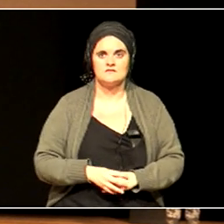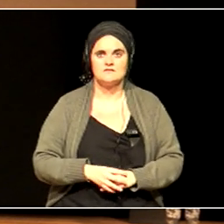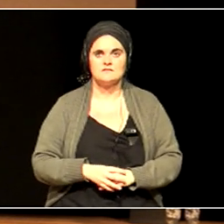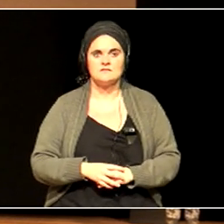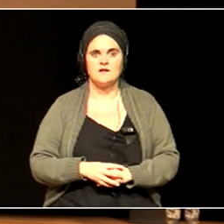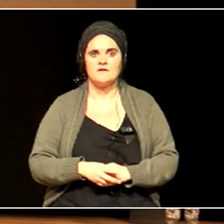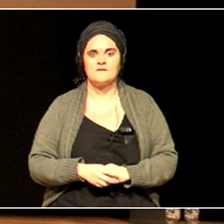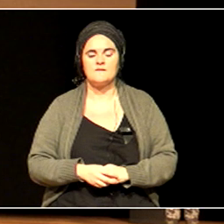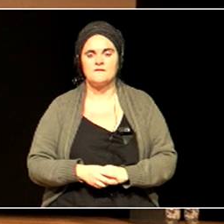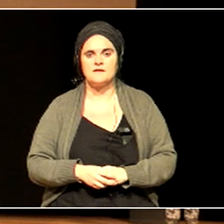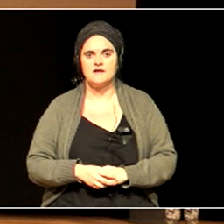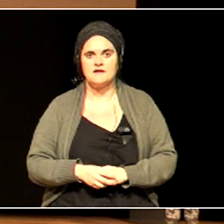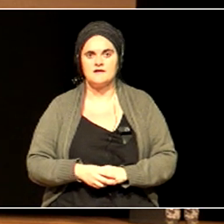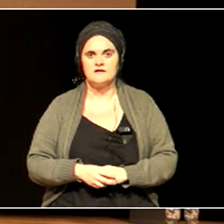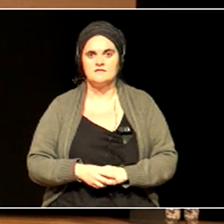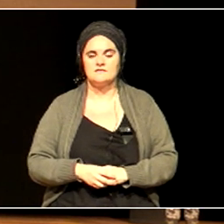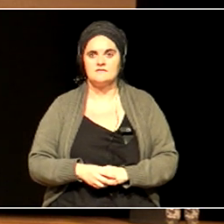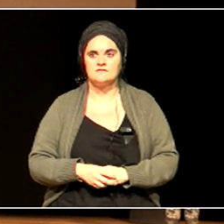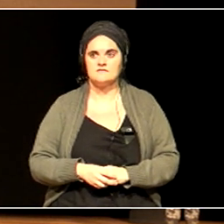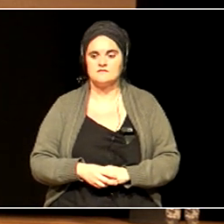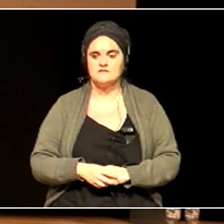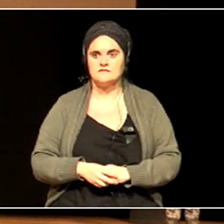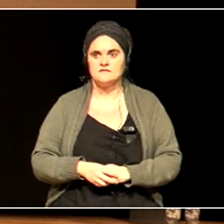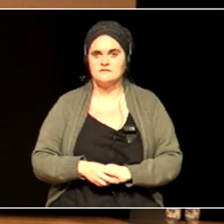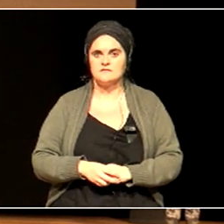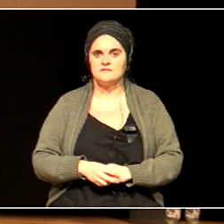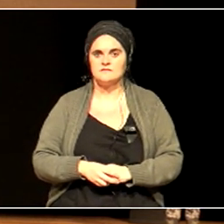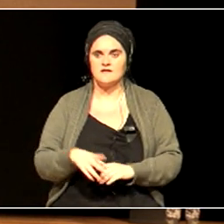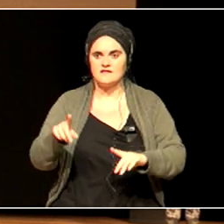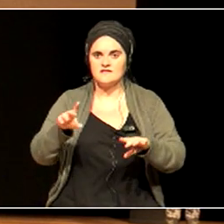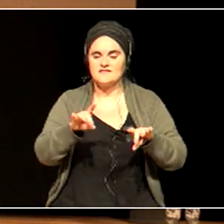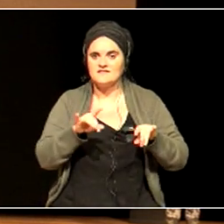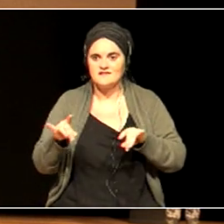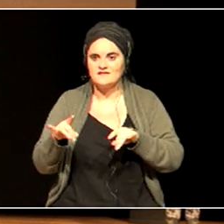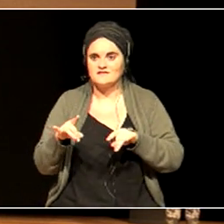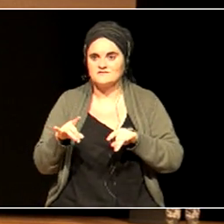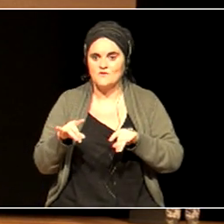increasing climate change or climate breakdown,